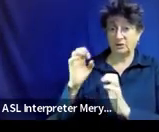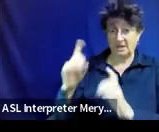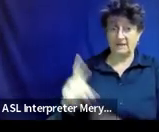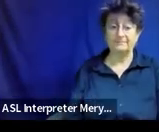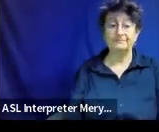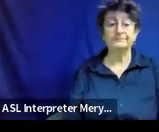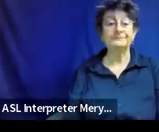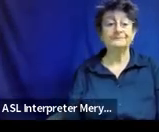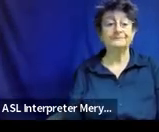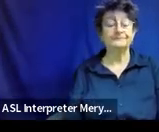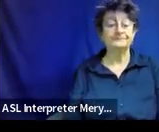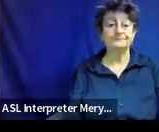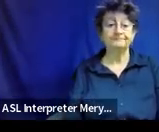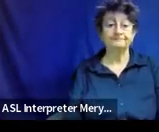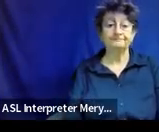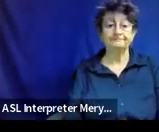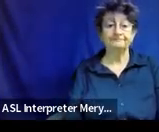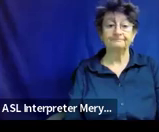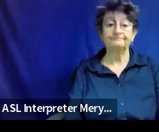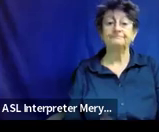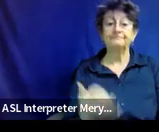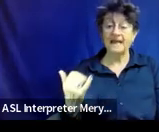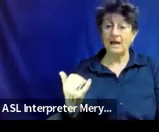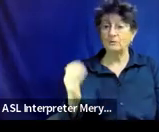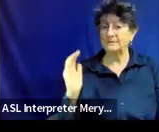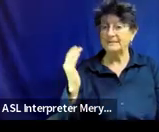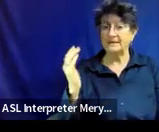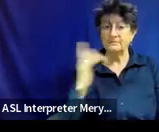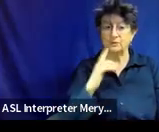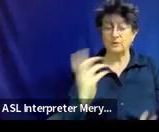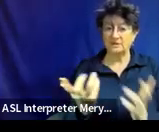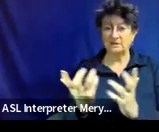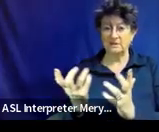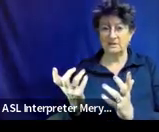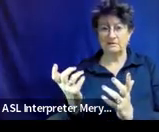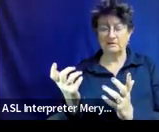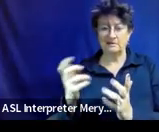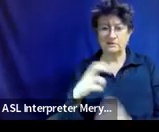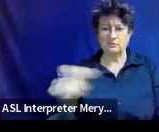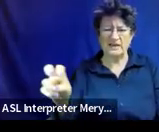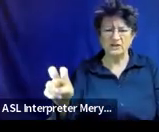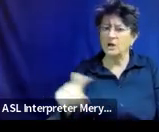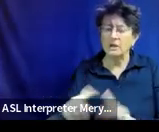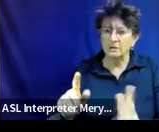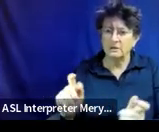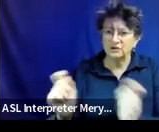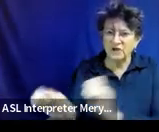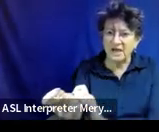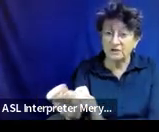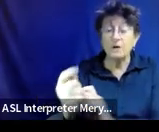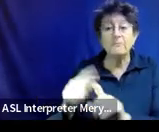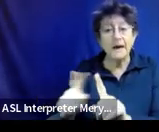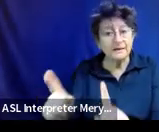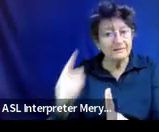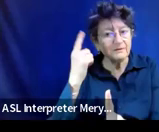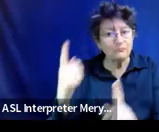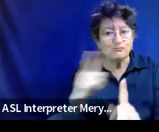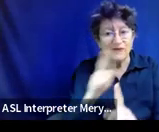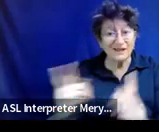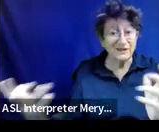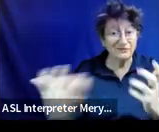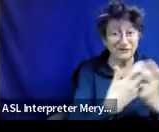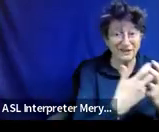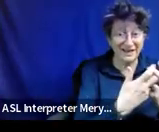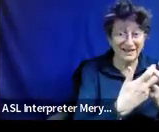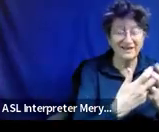And it seems like we're going to switch gears here, but it's really related. So think about your data, right? Everything